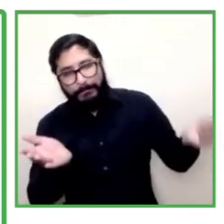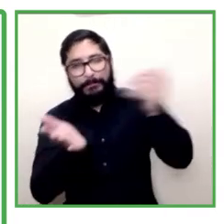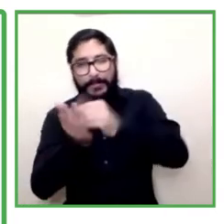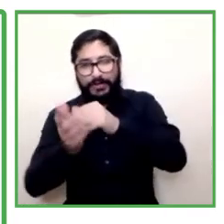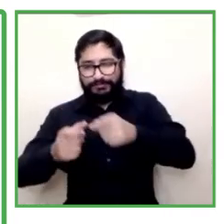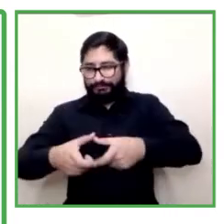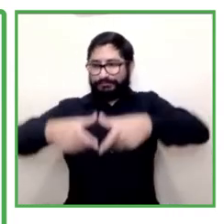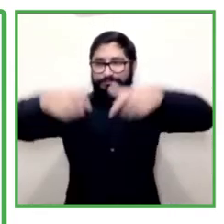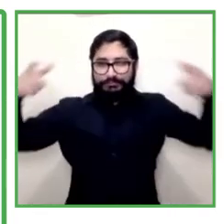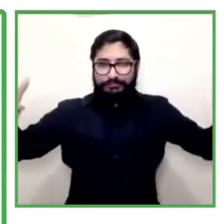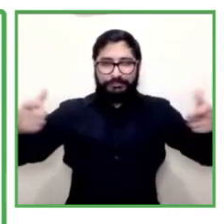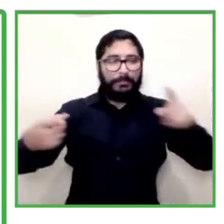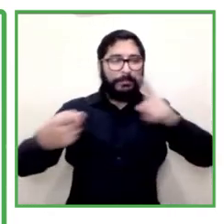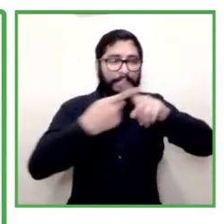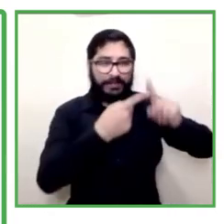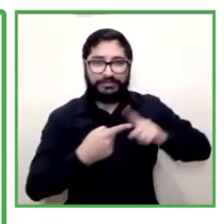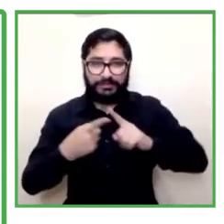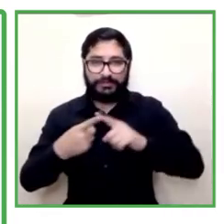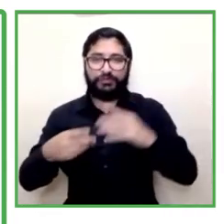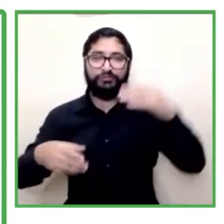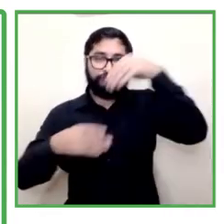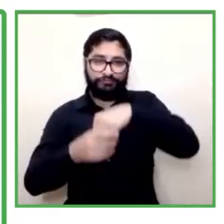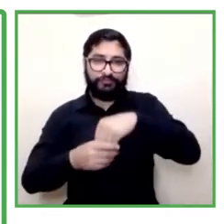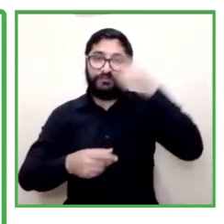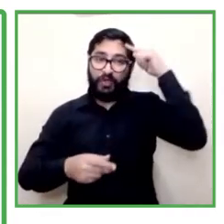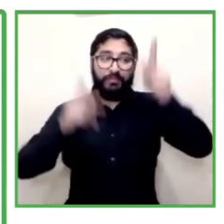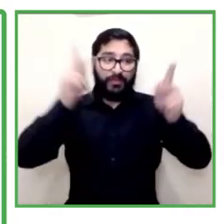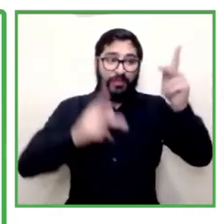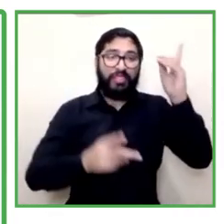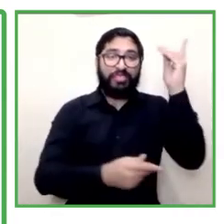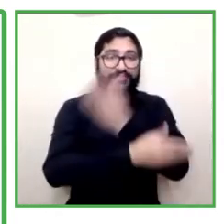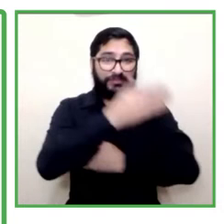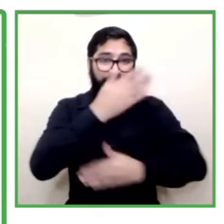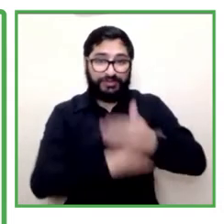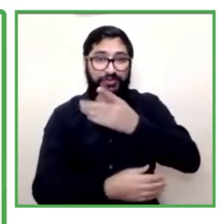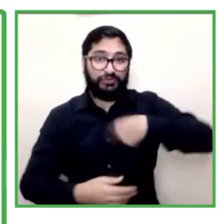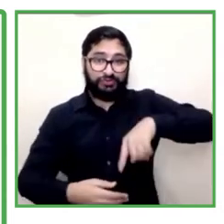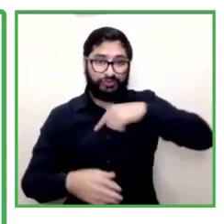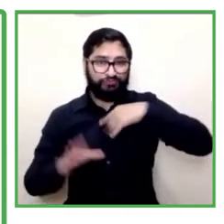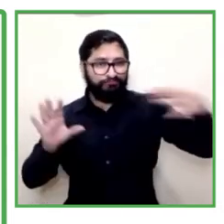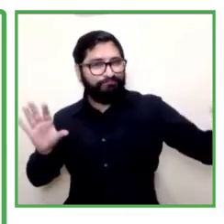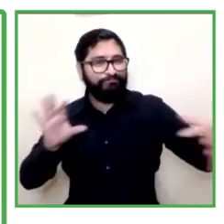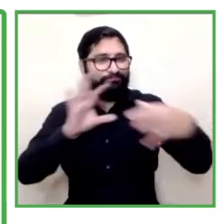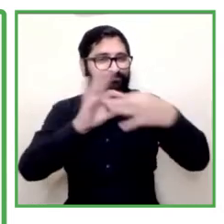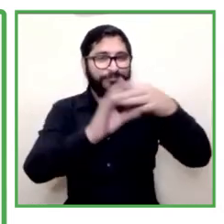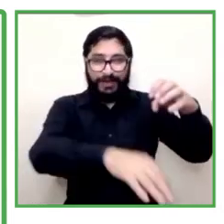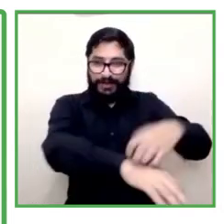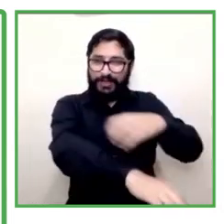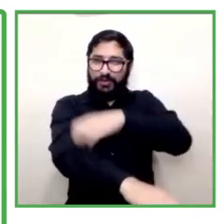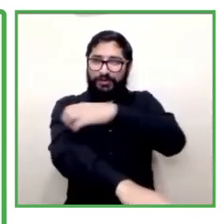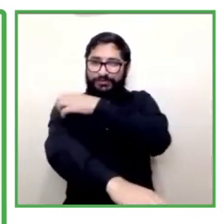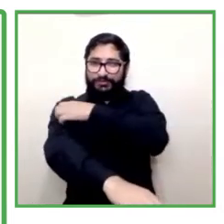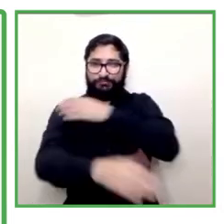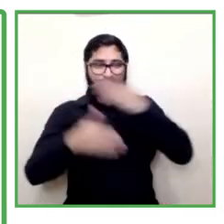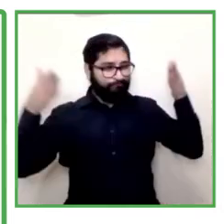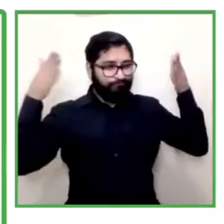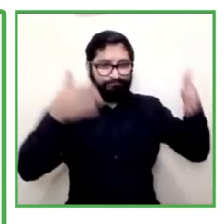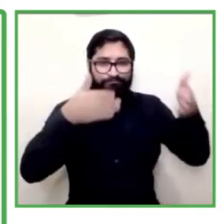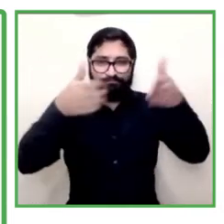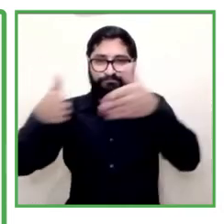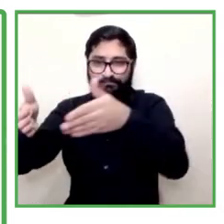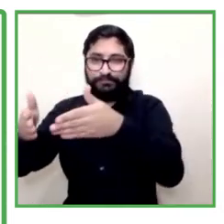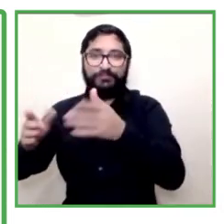higher inclusion in the population and this has allowed us to connect regions and different experts